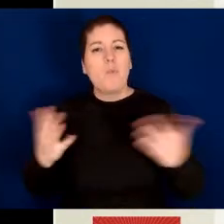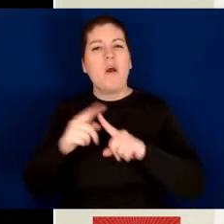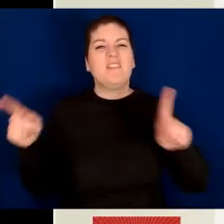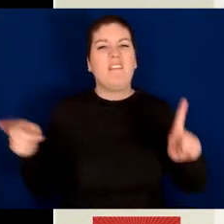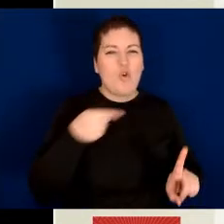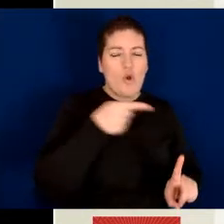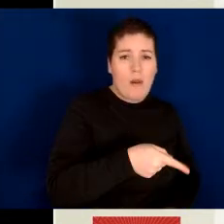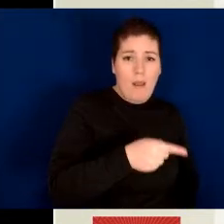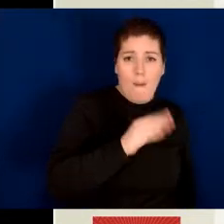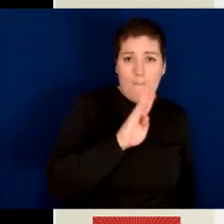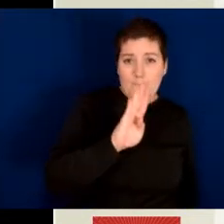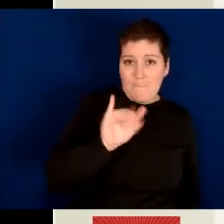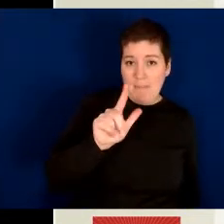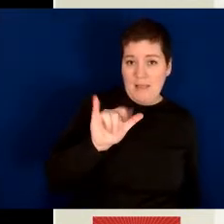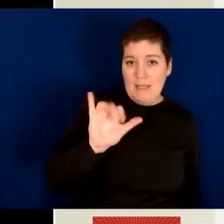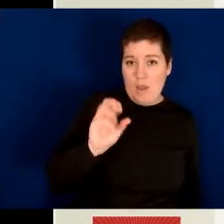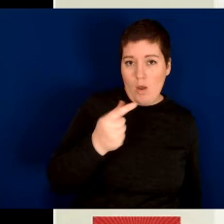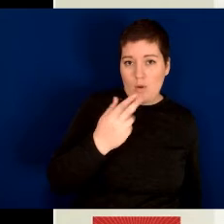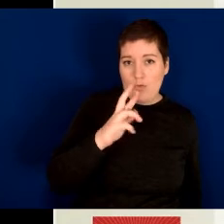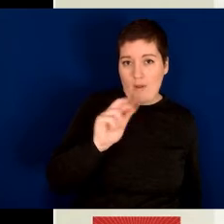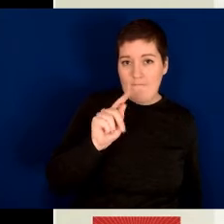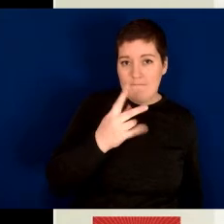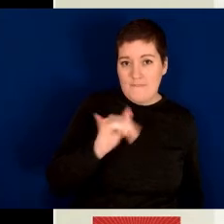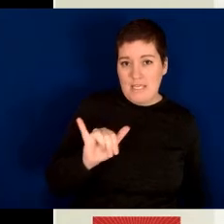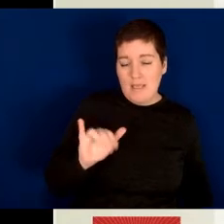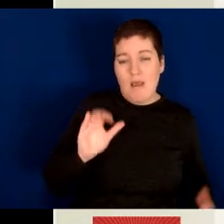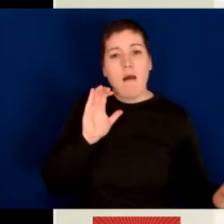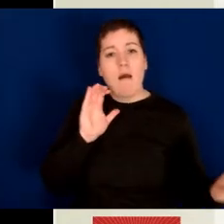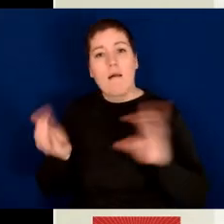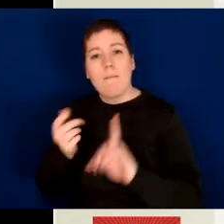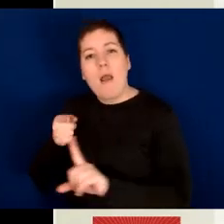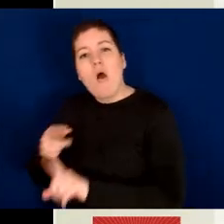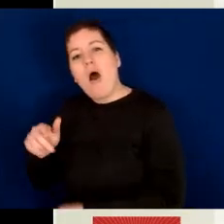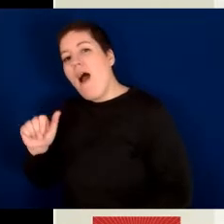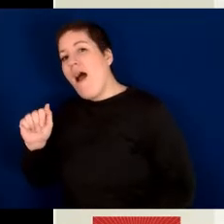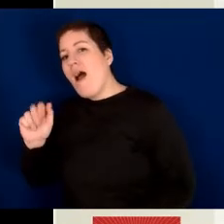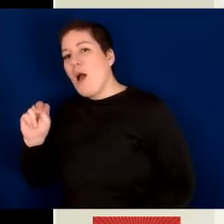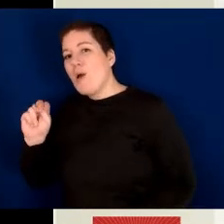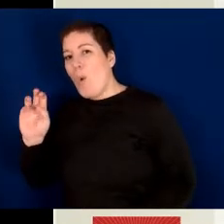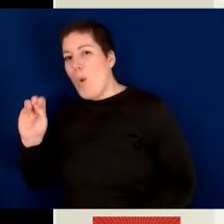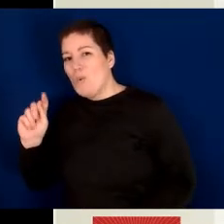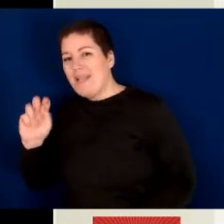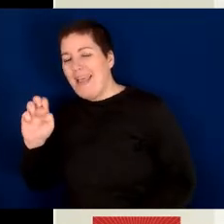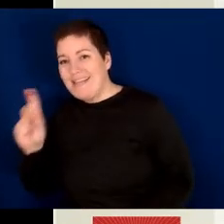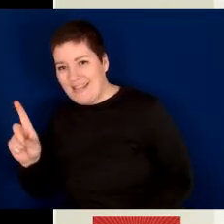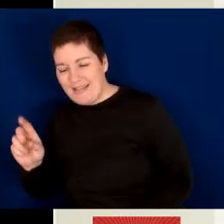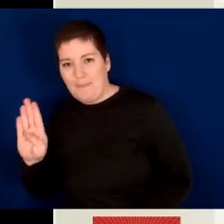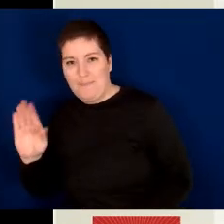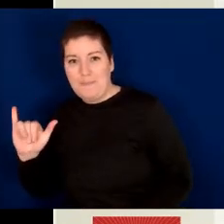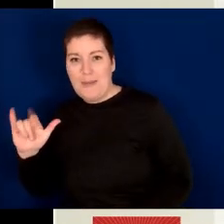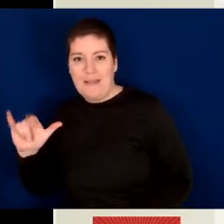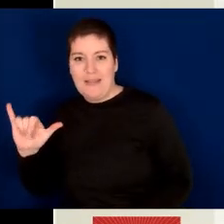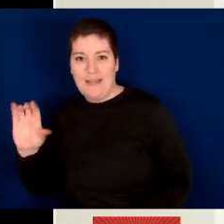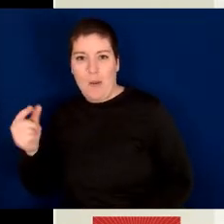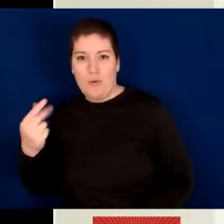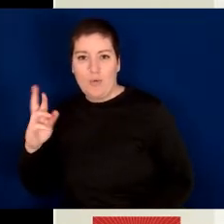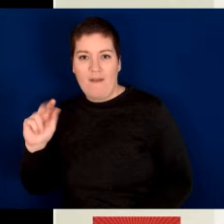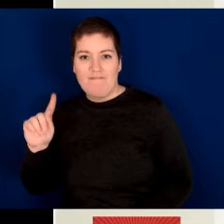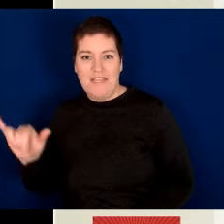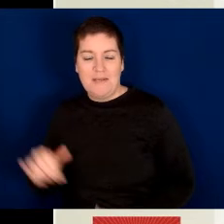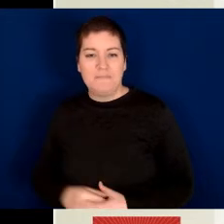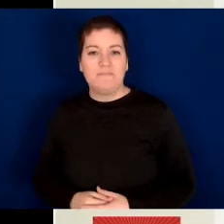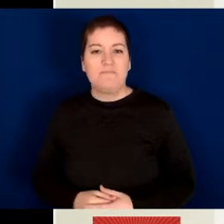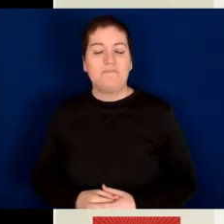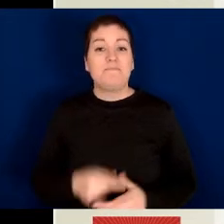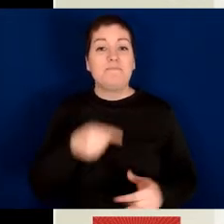annotated bibliography and learn how to write an annotated bibliography. A bibliography is also called a works